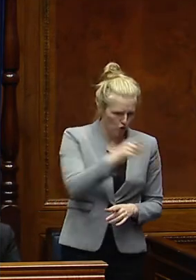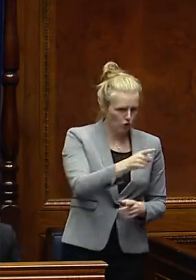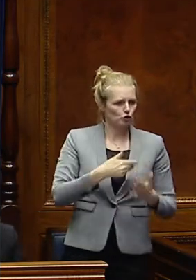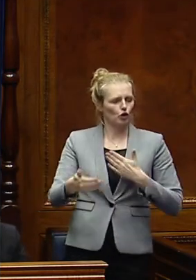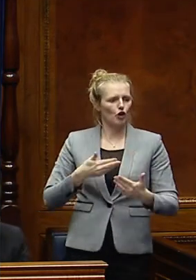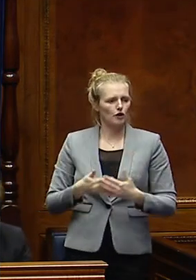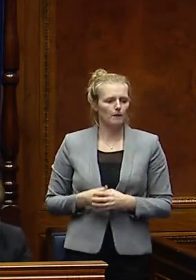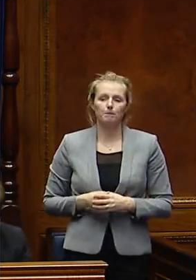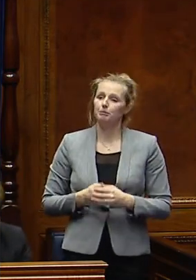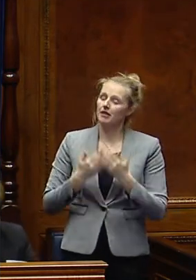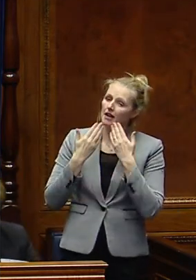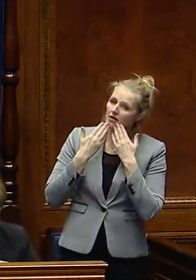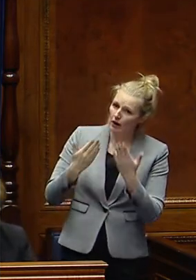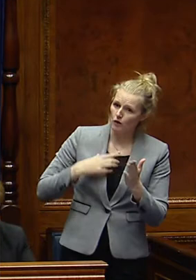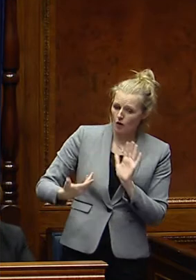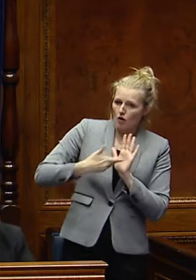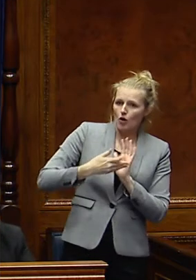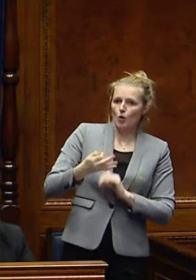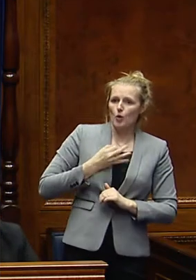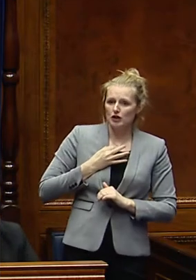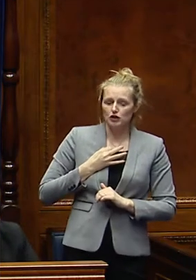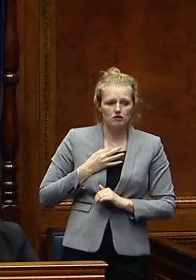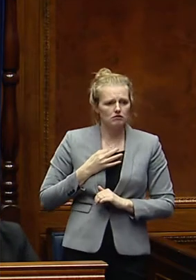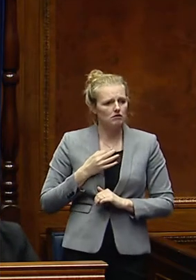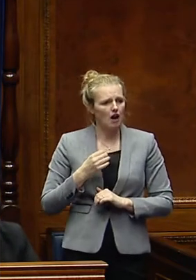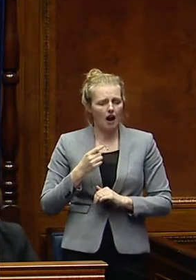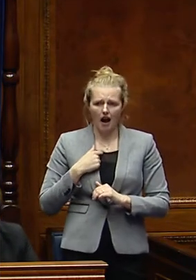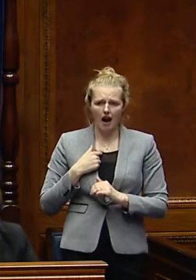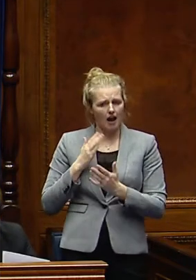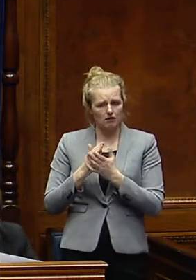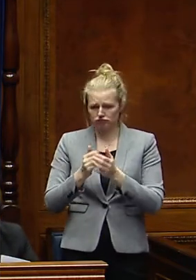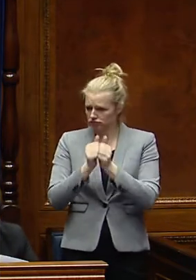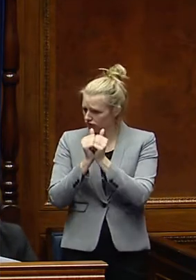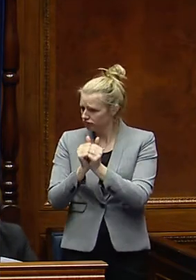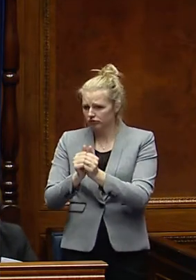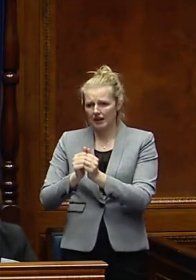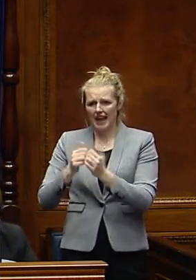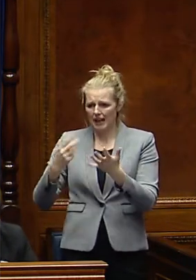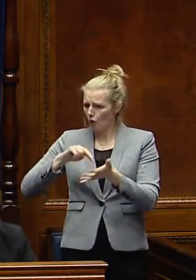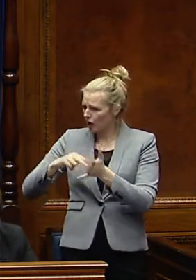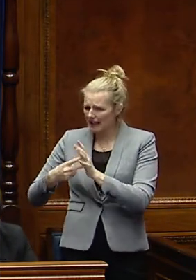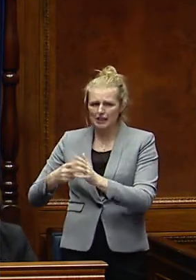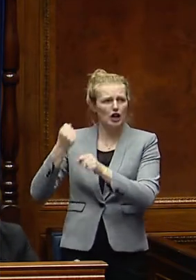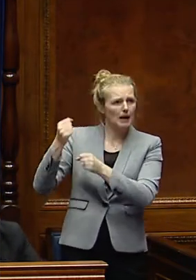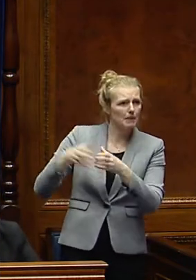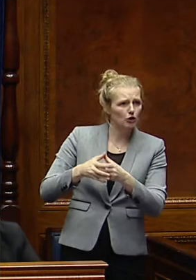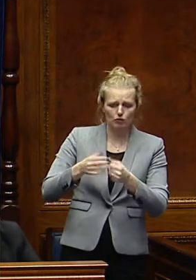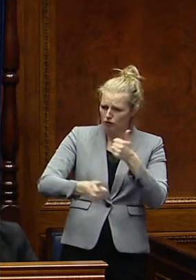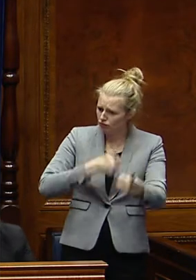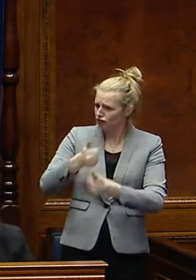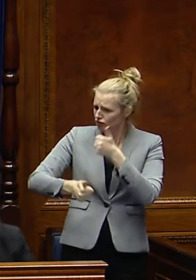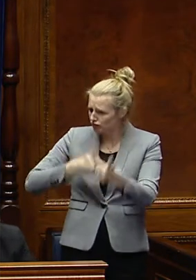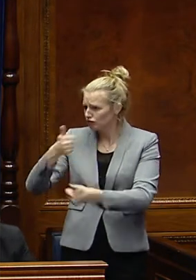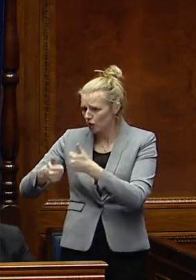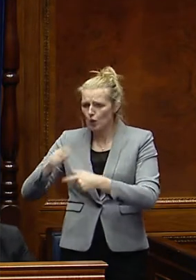Thanks very much for your supplementary. I do commend those organisations and campaign groups on the ground at a grassroots